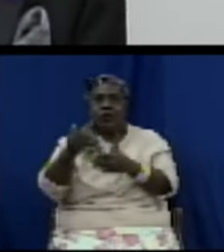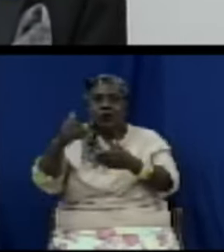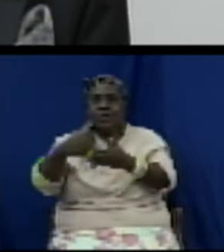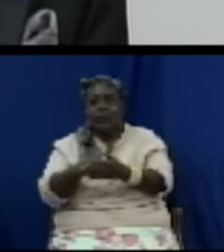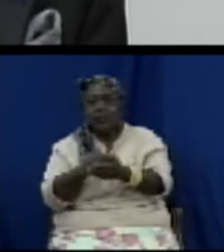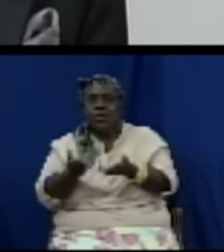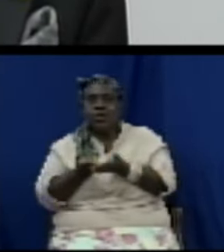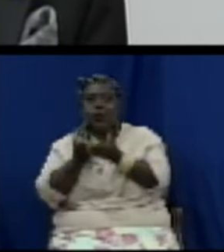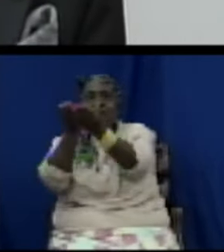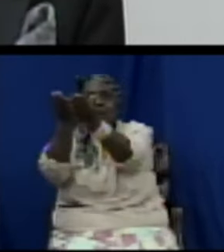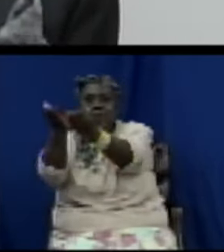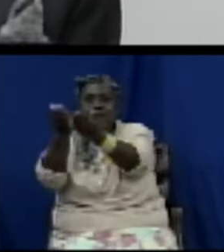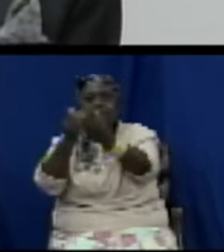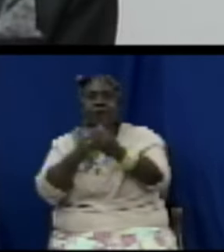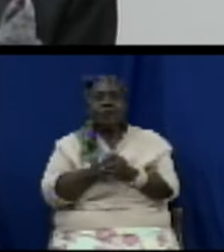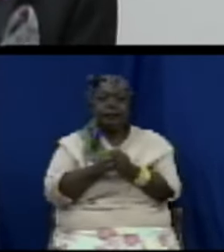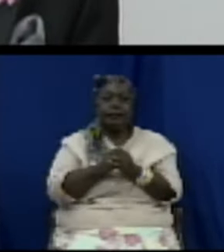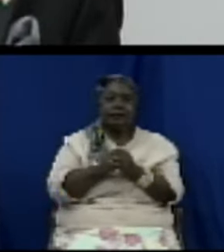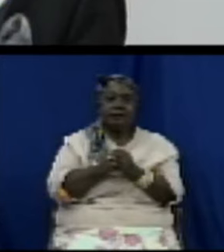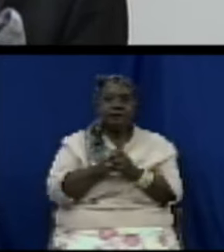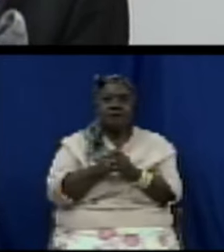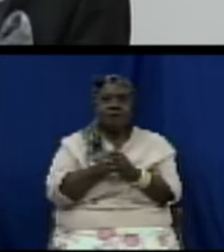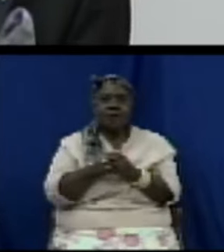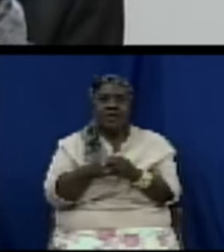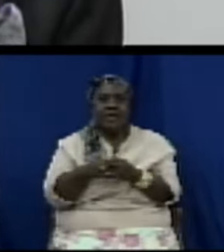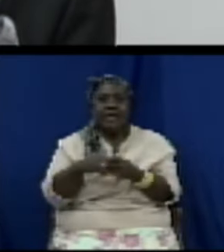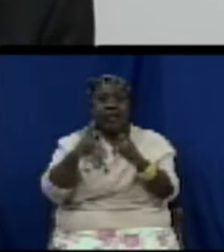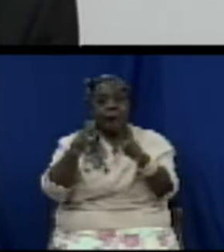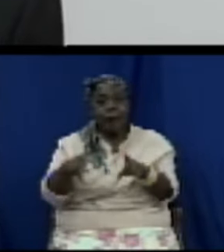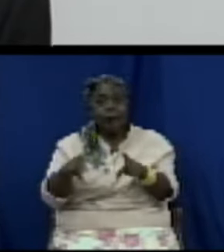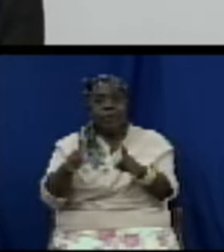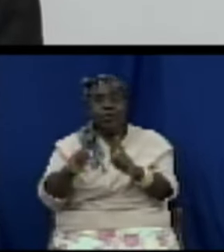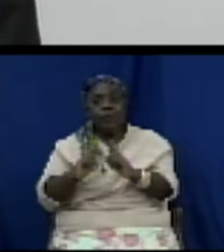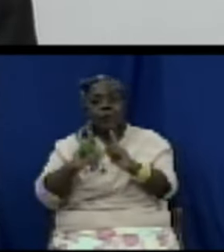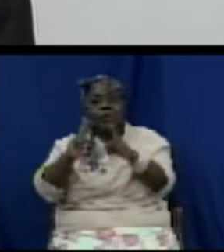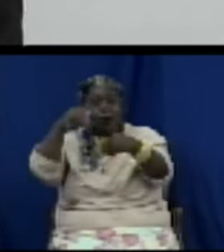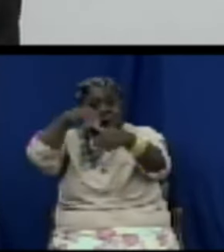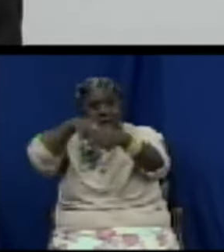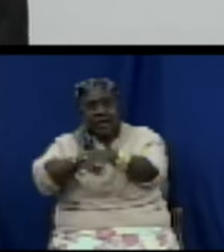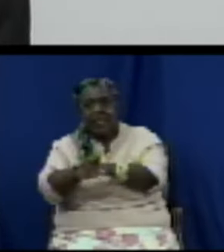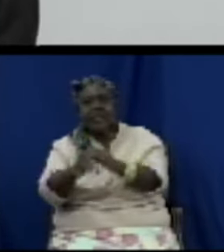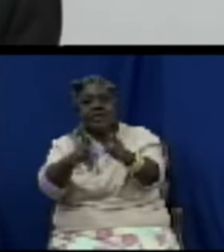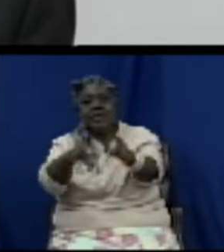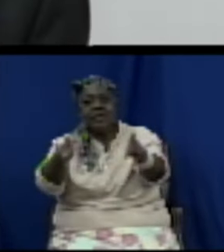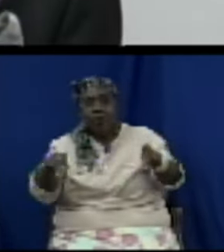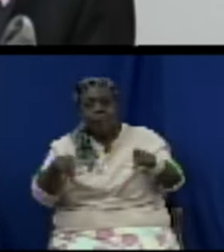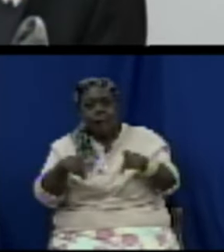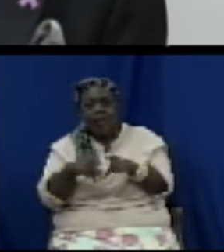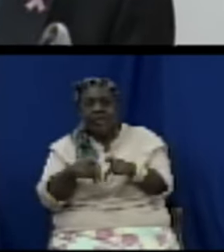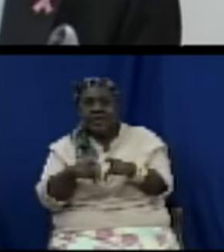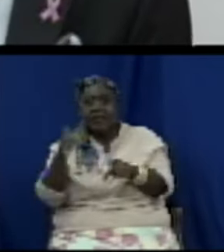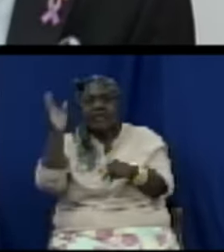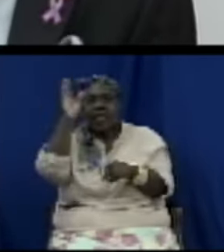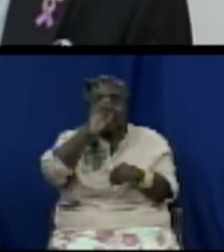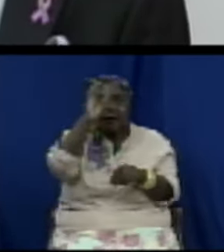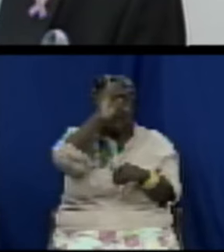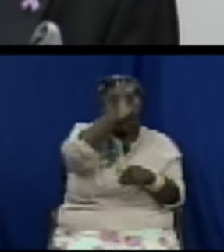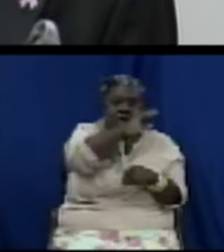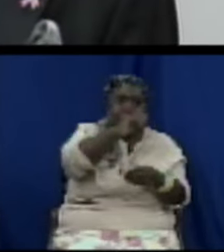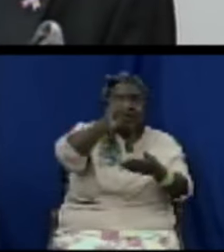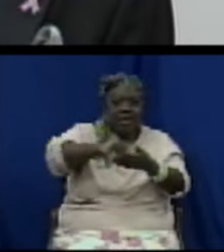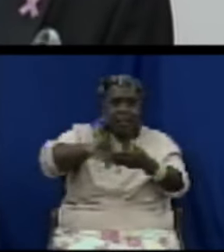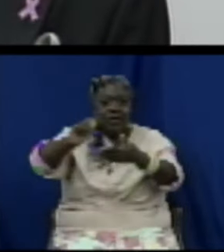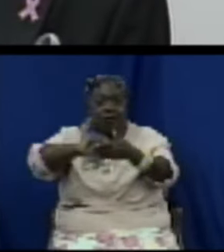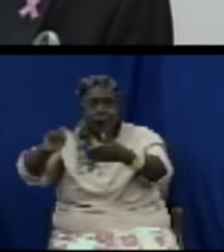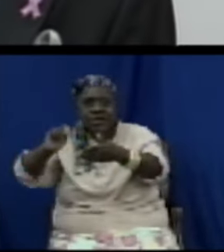going to come in and conduct the appropriate exercises to ensure that